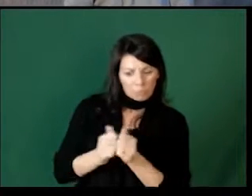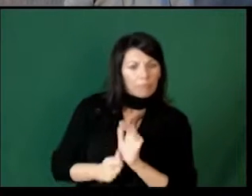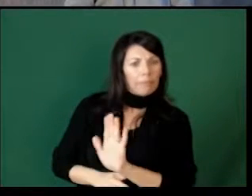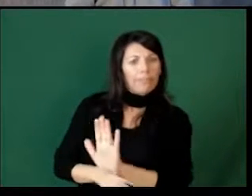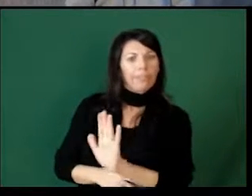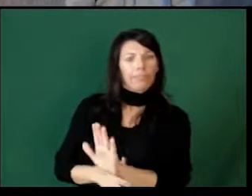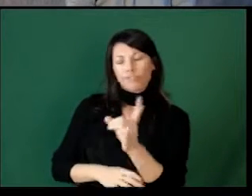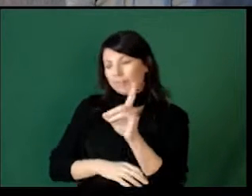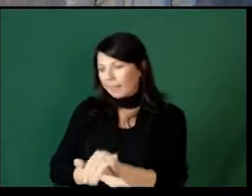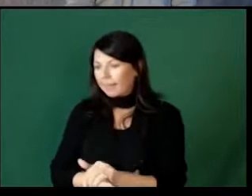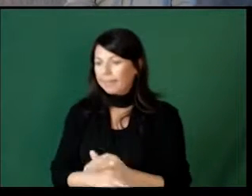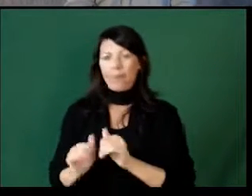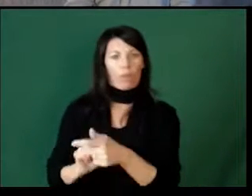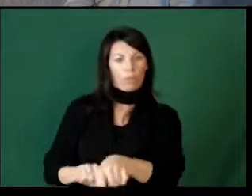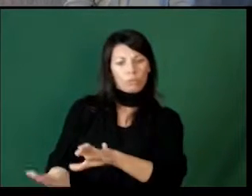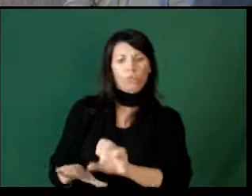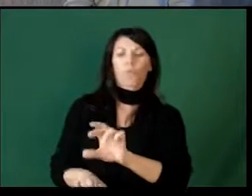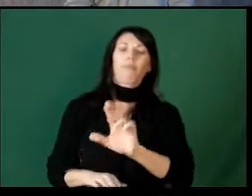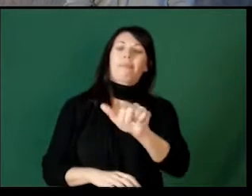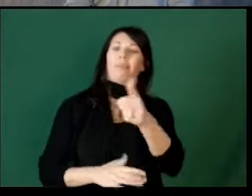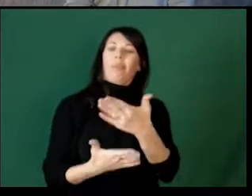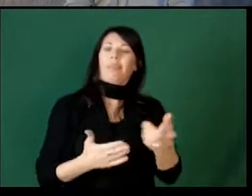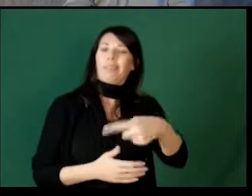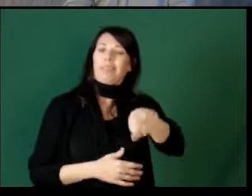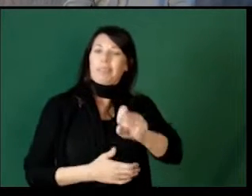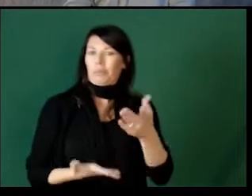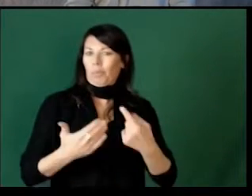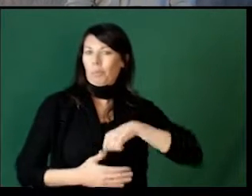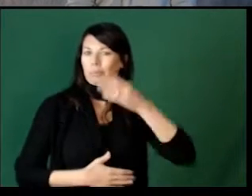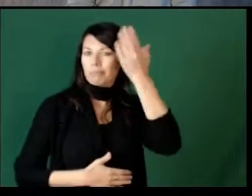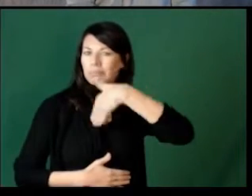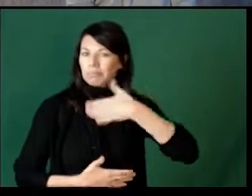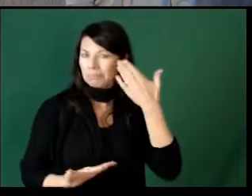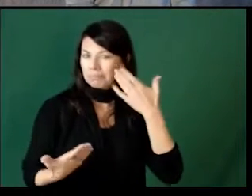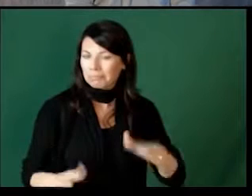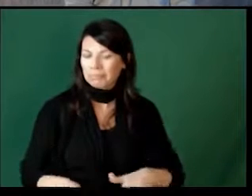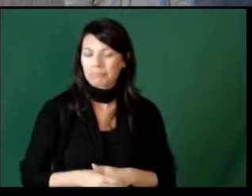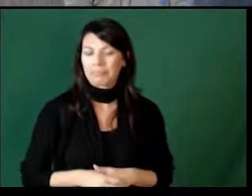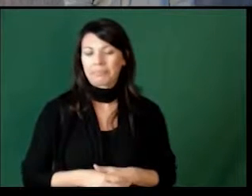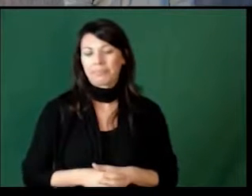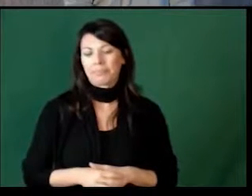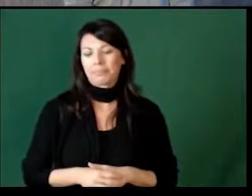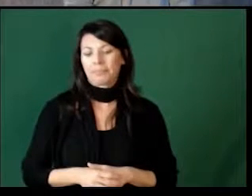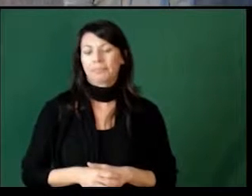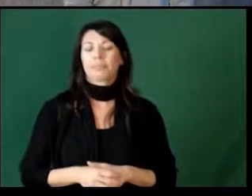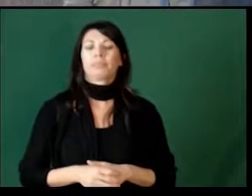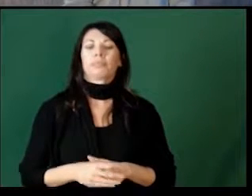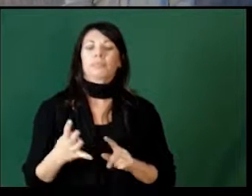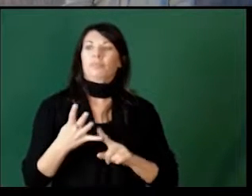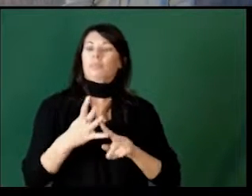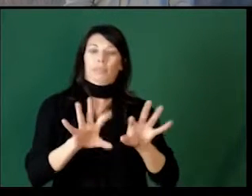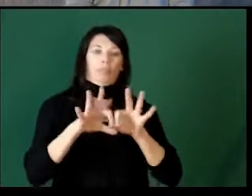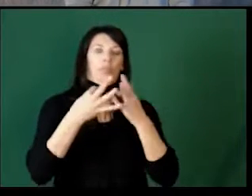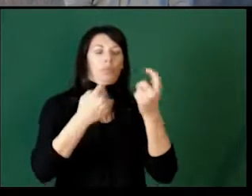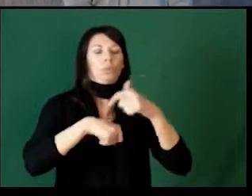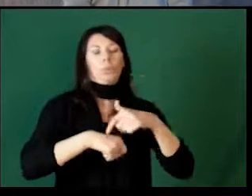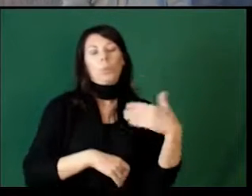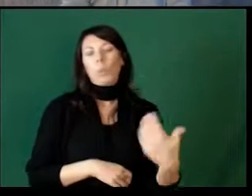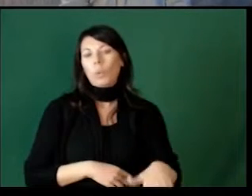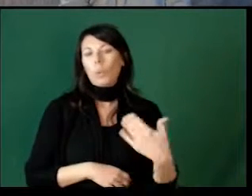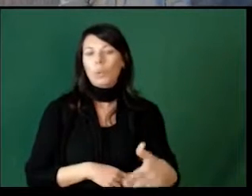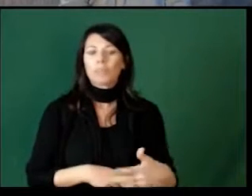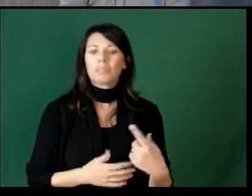going on with them, how they're doing, or if there are other things that they need that we just weren't aware of. Family time.